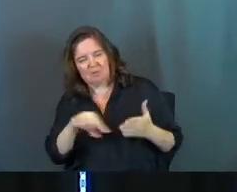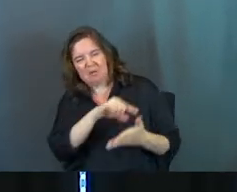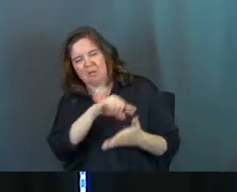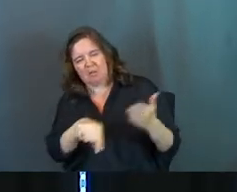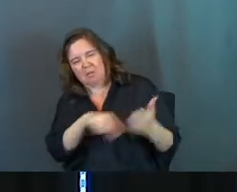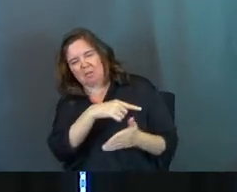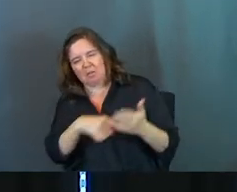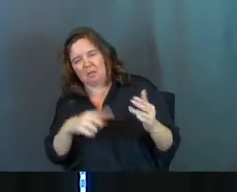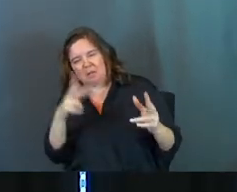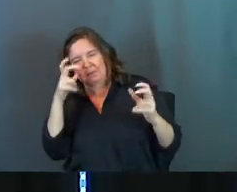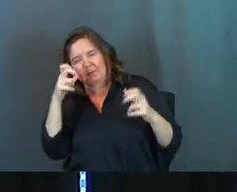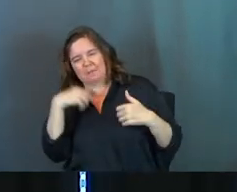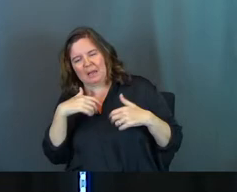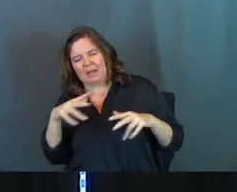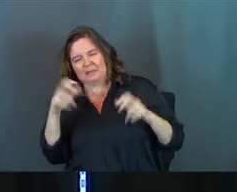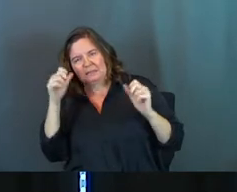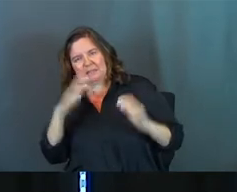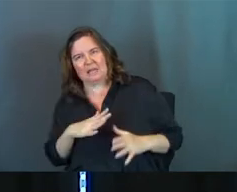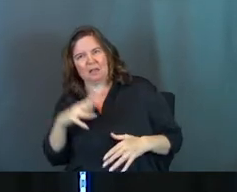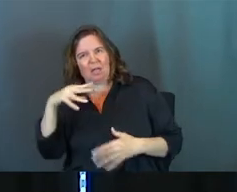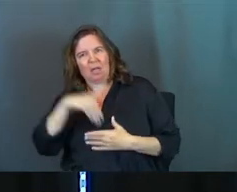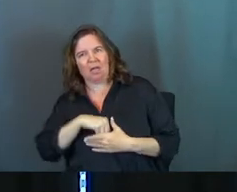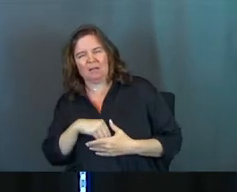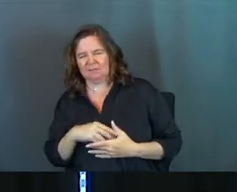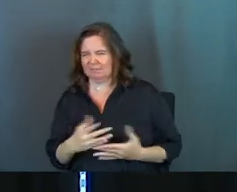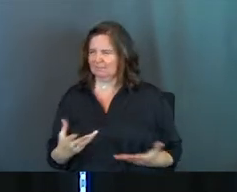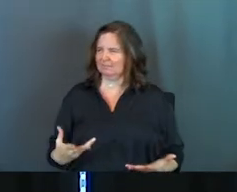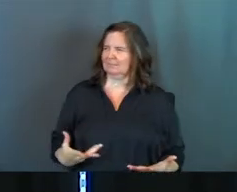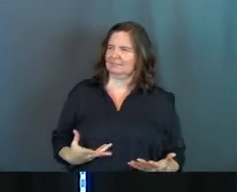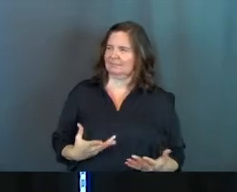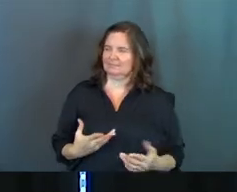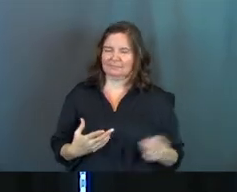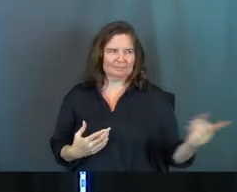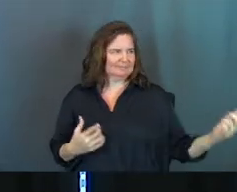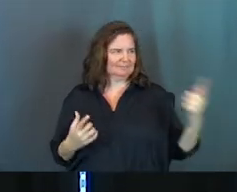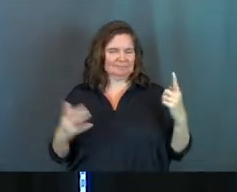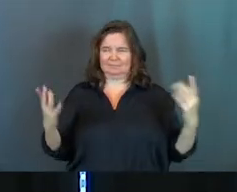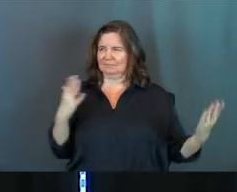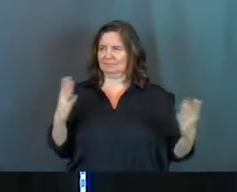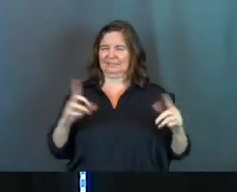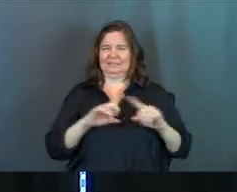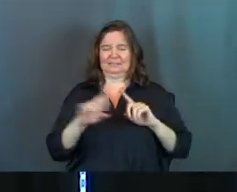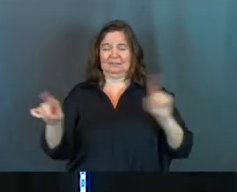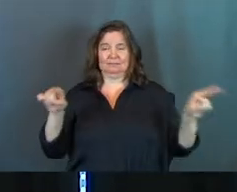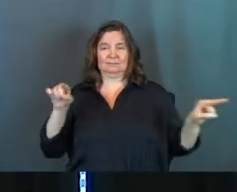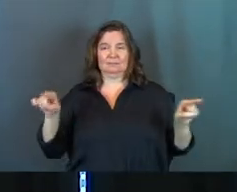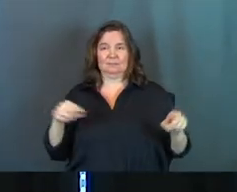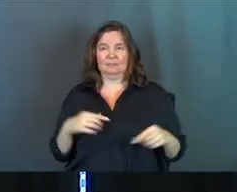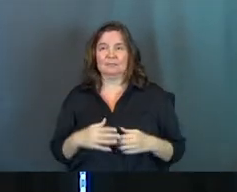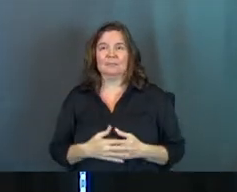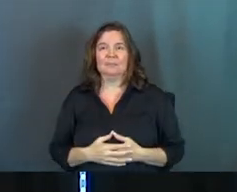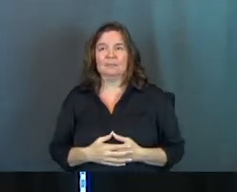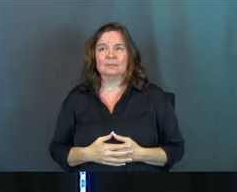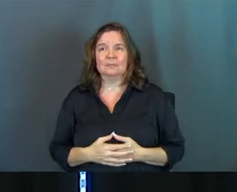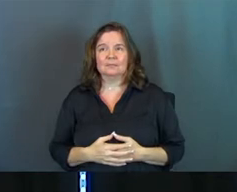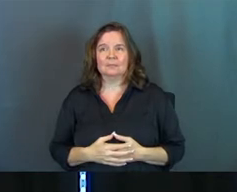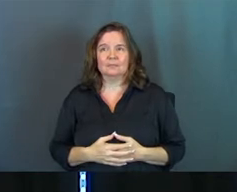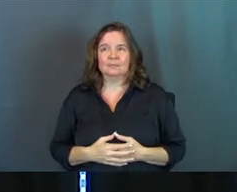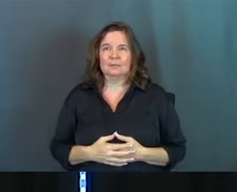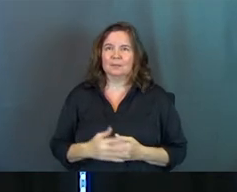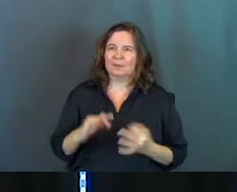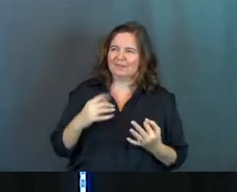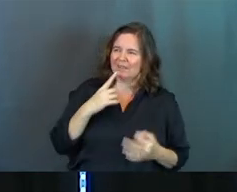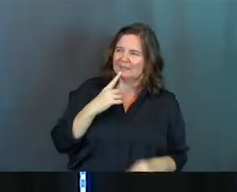he's possessed by Satan. Again, back to like the brother, like, what are talking about, Jesus? But they're like, no, yeah, he's weird. Get rid of him.